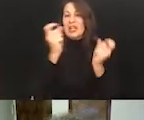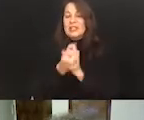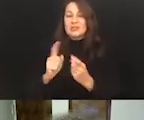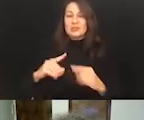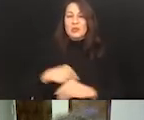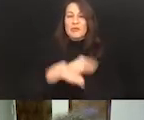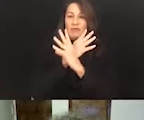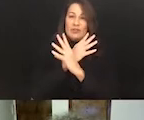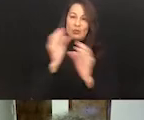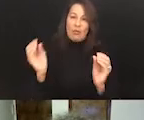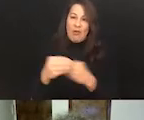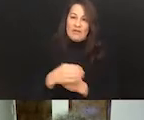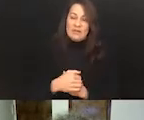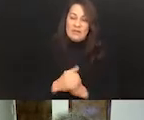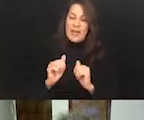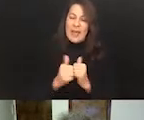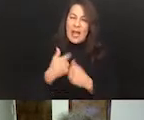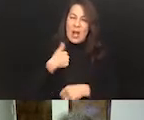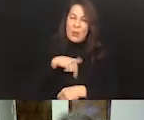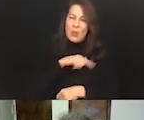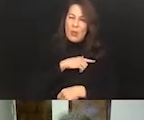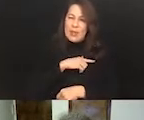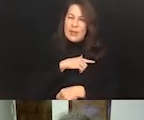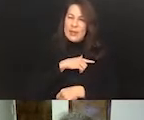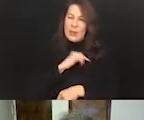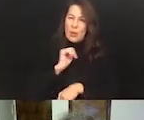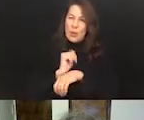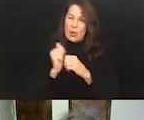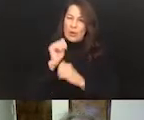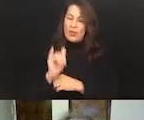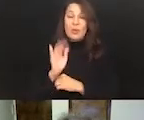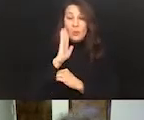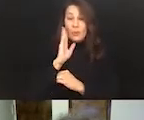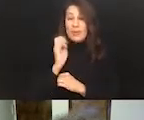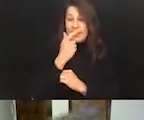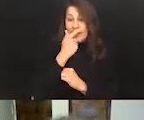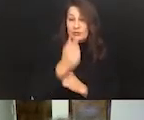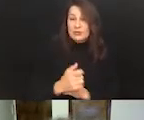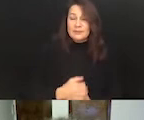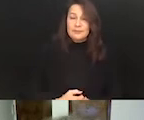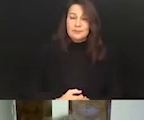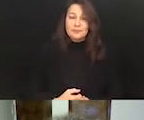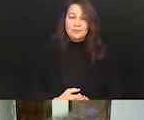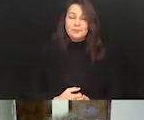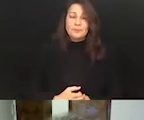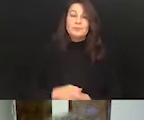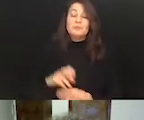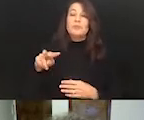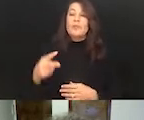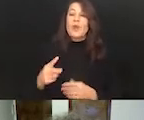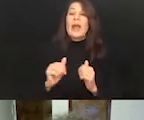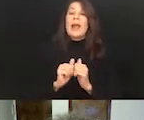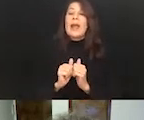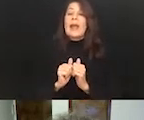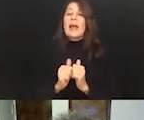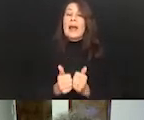are we going to wrestle with that? That's going to be really interesting. And the second one is how employees with disability,